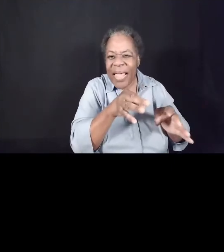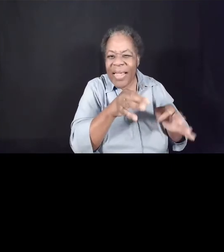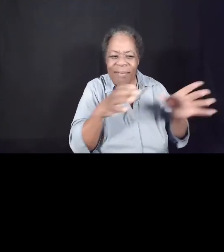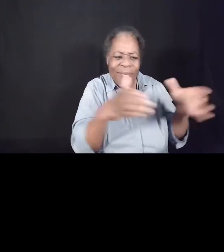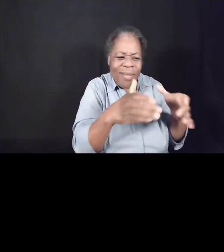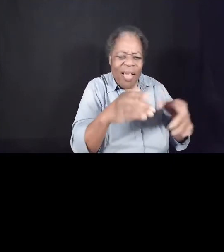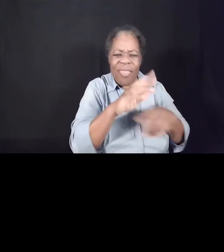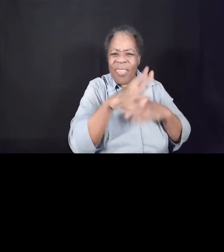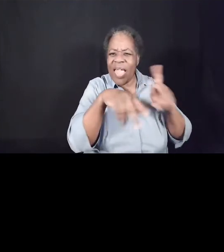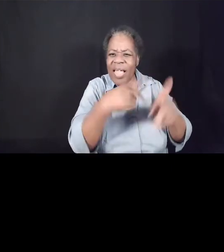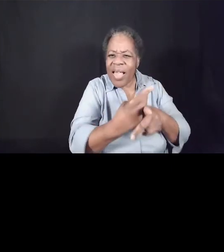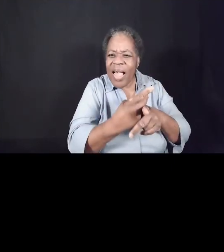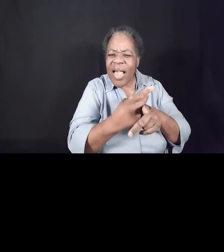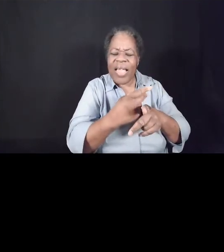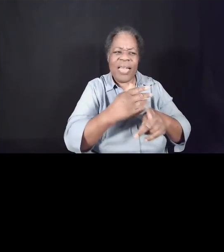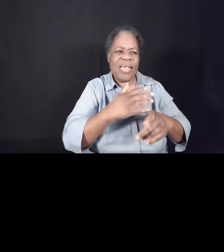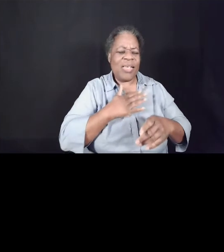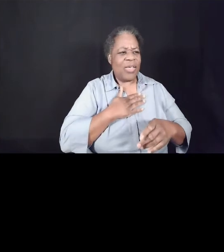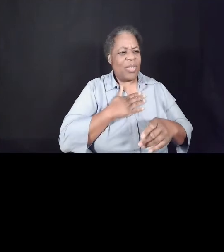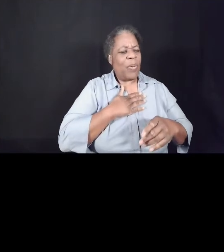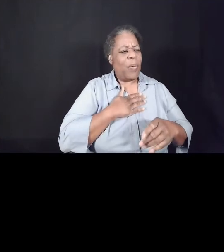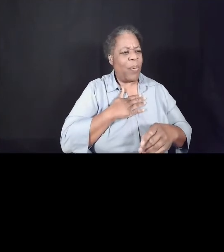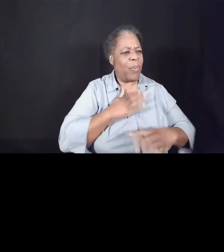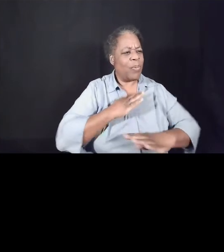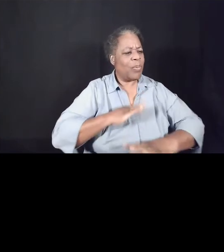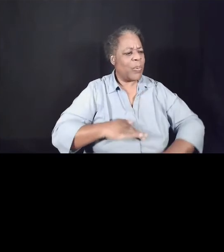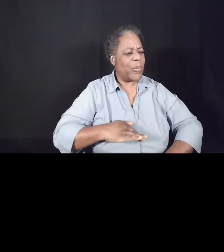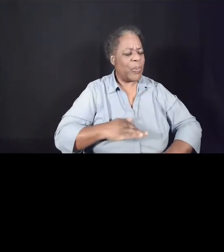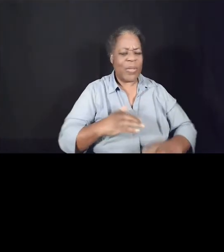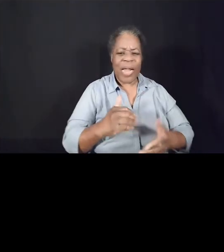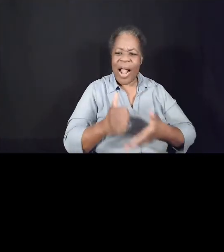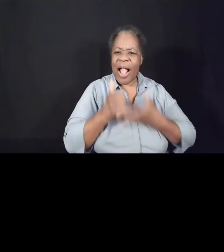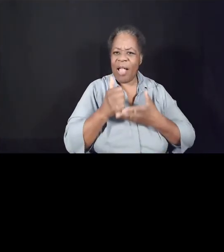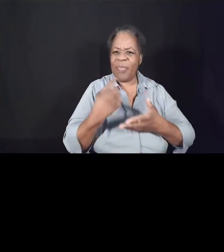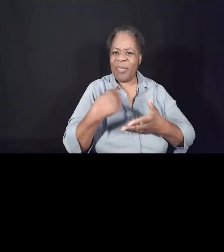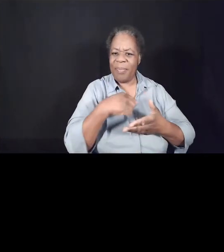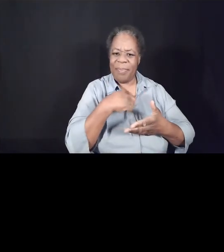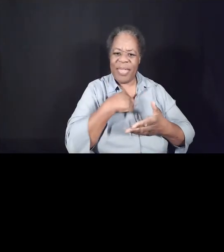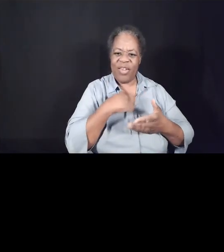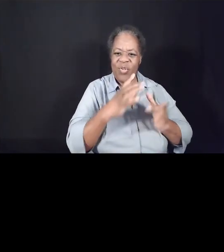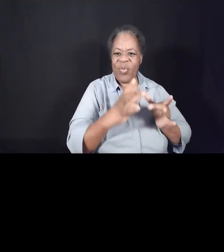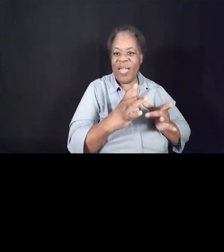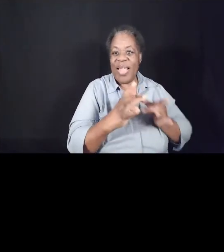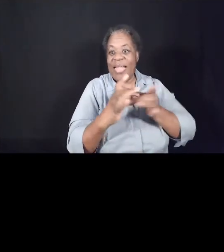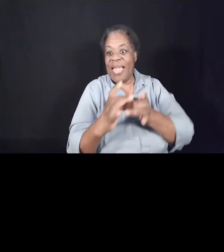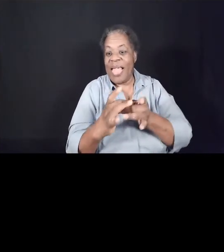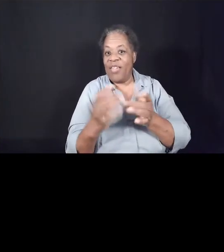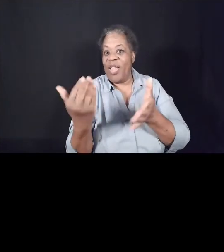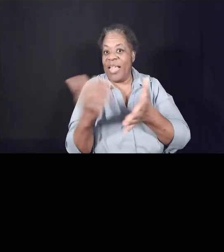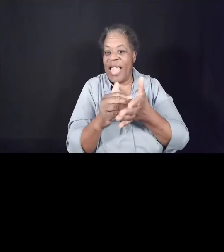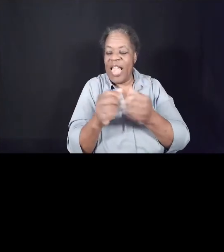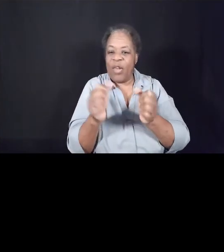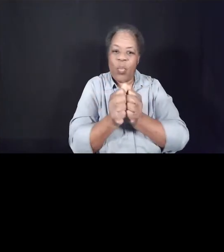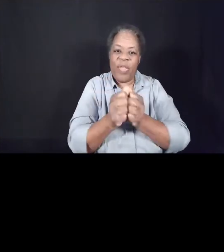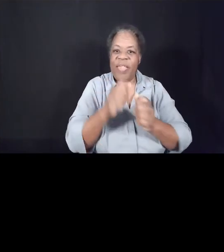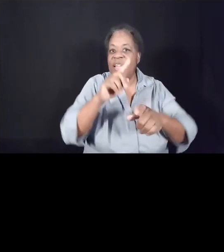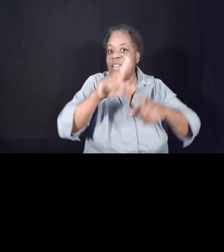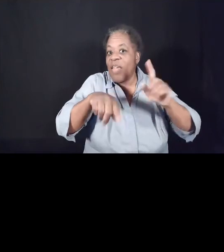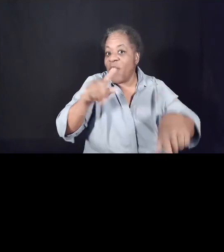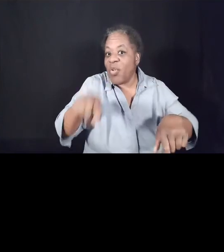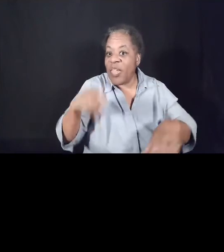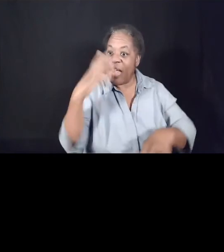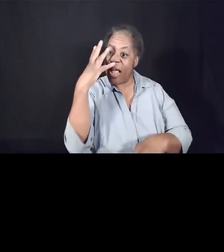settles my soul in a way that helps me to then re-engage with the diversity and the beauty that is